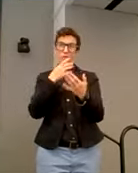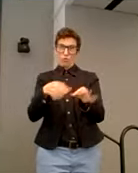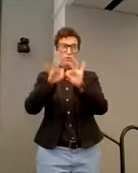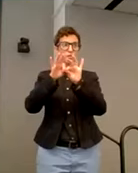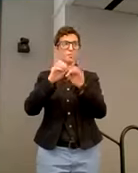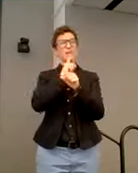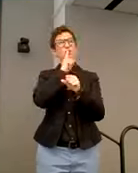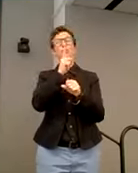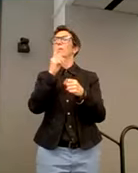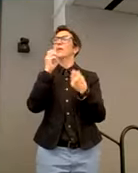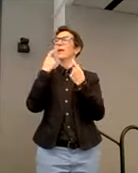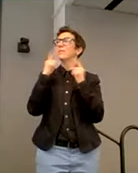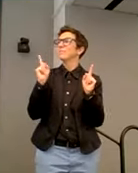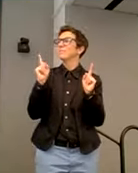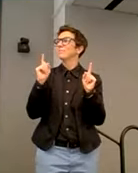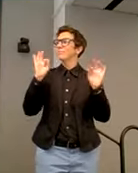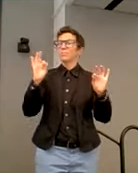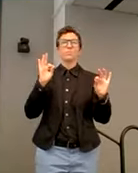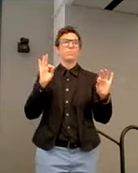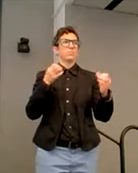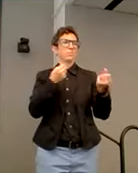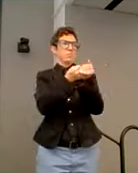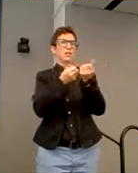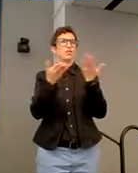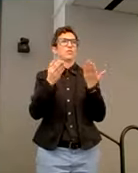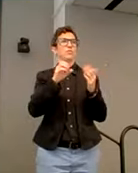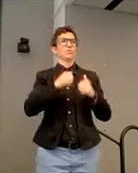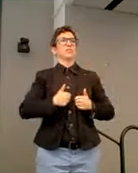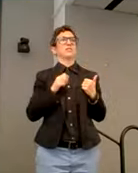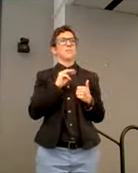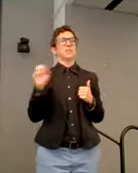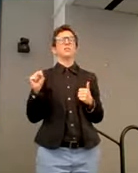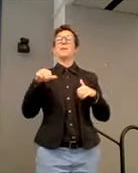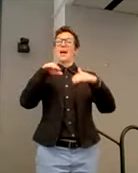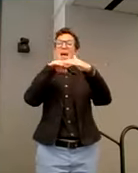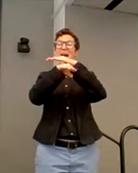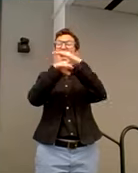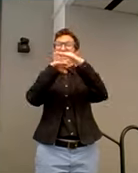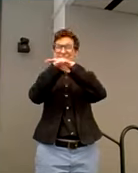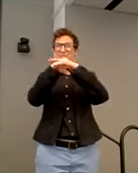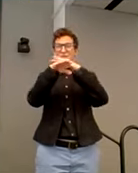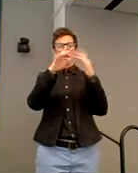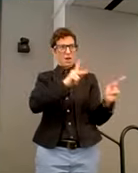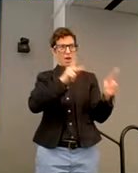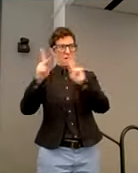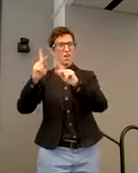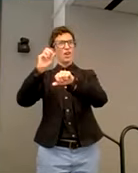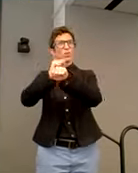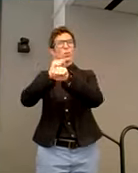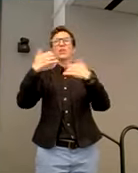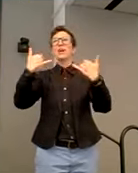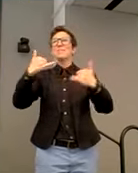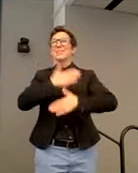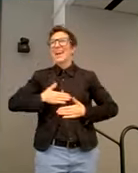sure that we can effectively serve the residents of Massachusetts. But accessibility is equally important in the world of play and